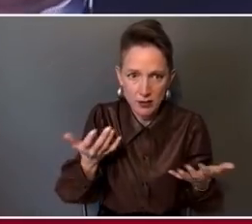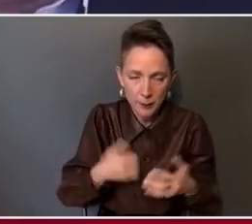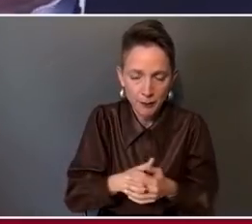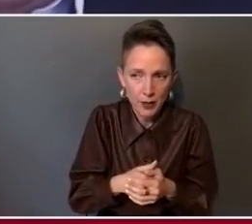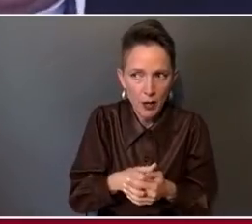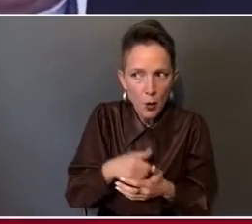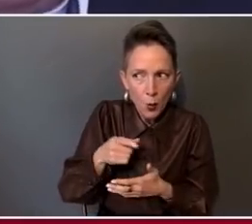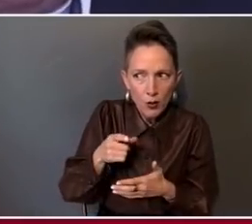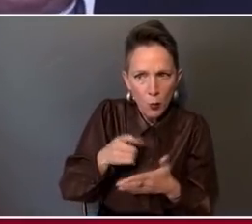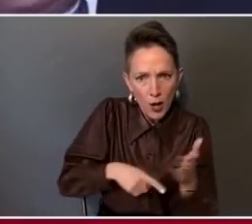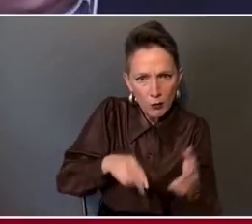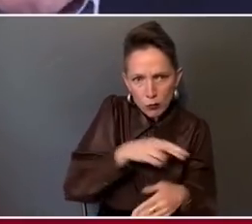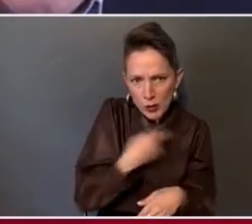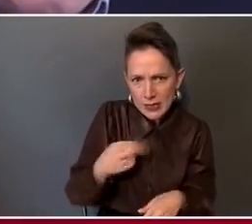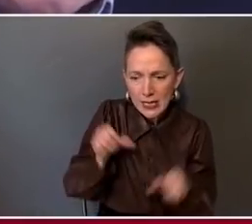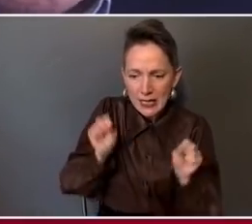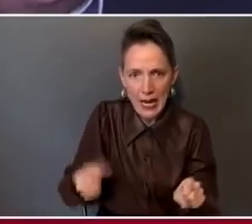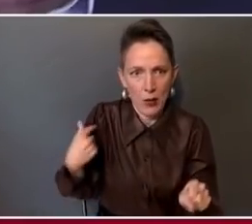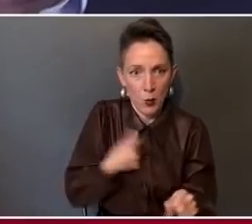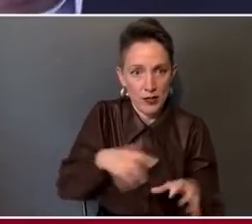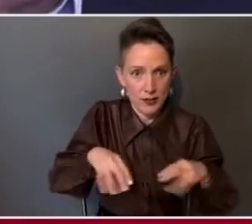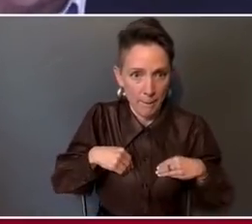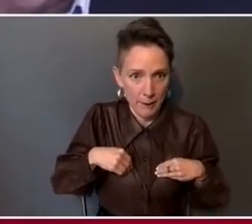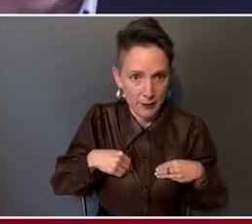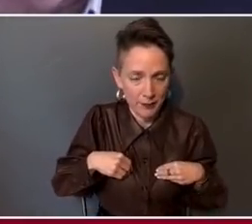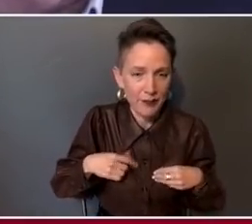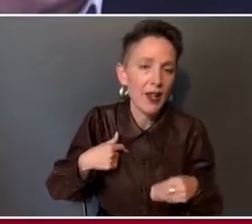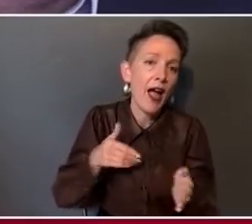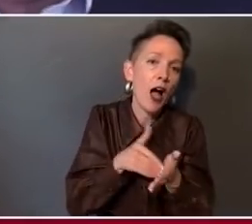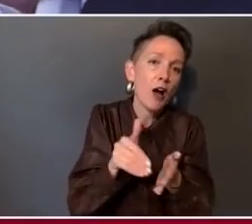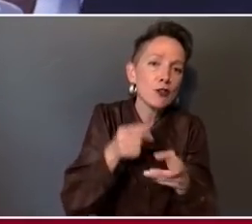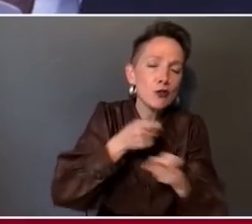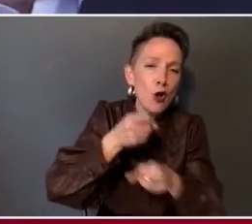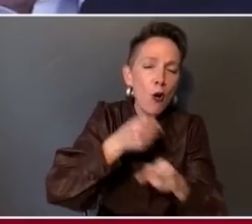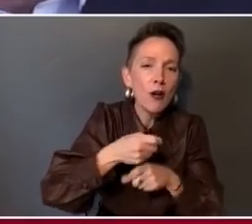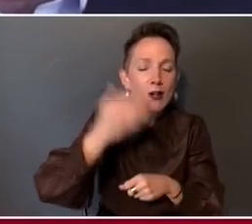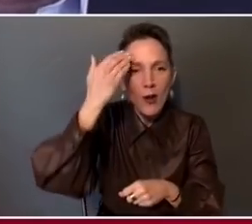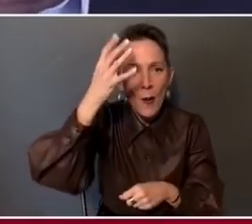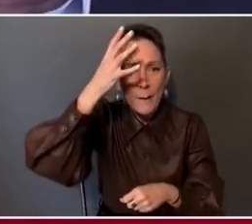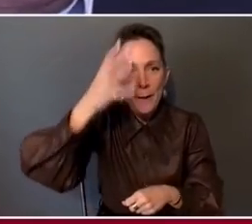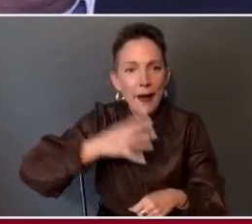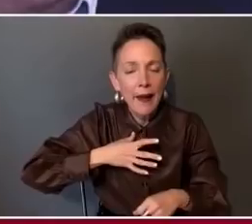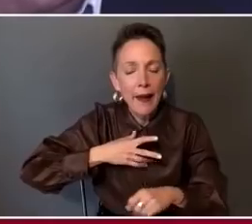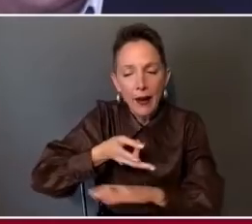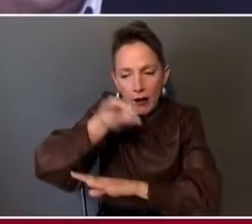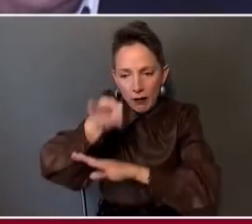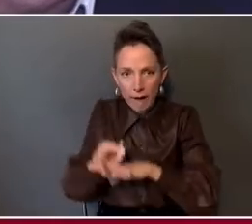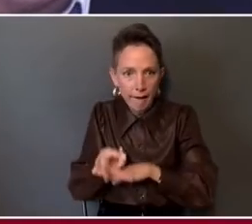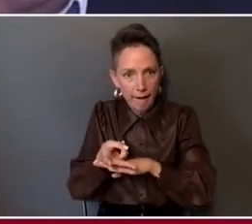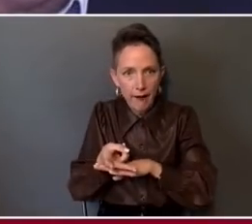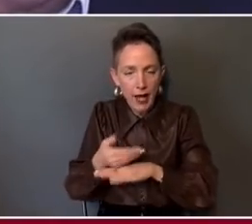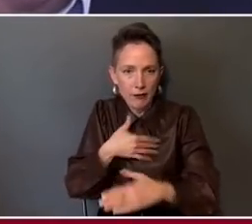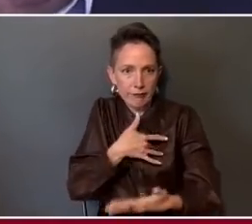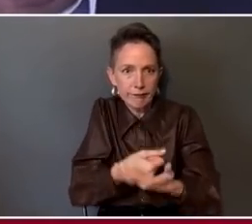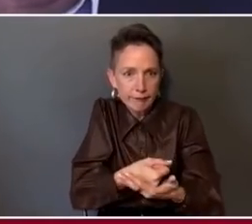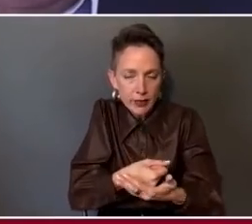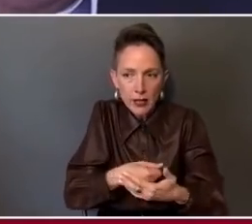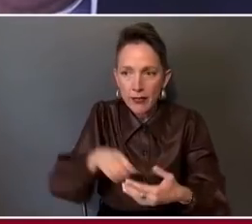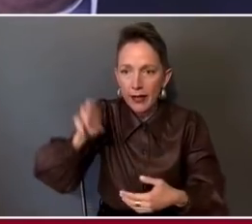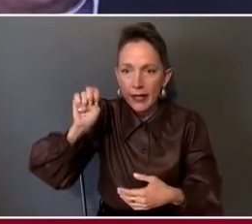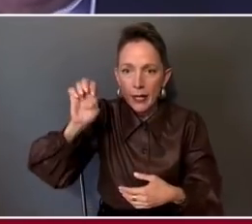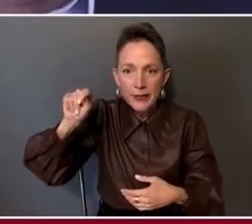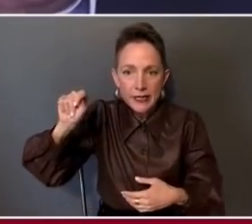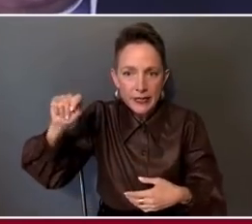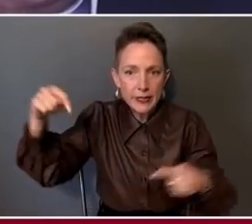You know, I often joke about the fact, imagine the guy laying in his living room floor having an acute myocardial infarction and the EMTs are there.